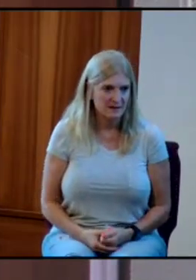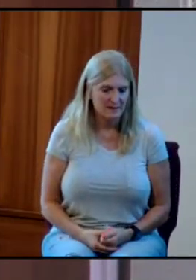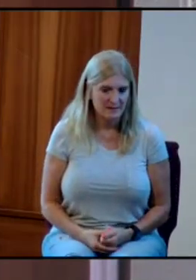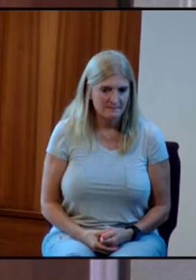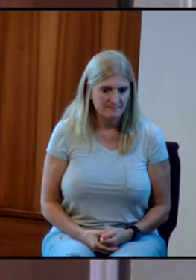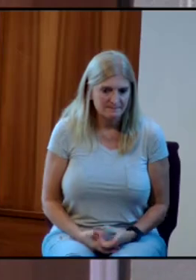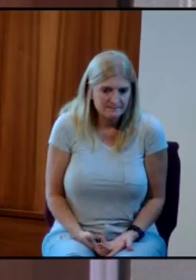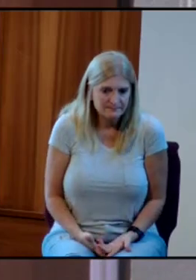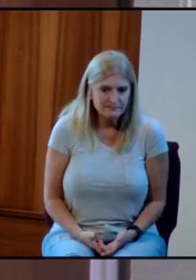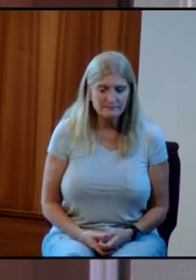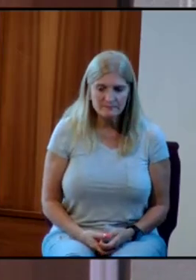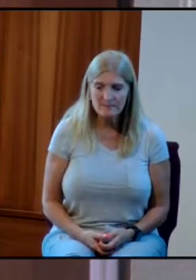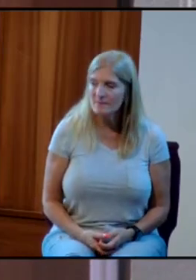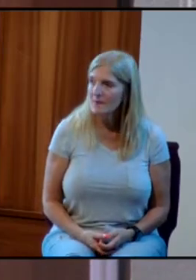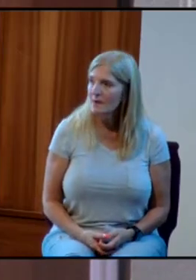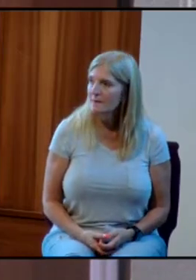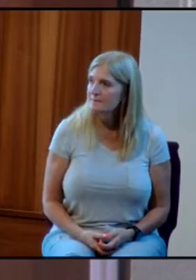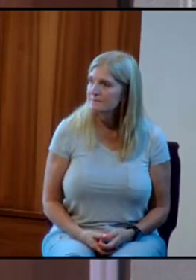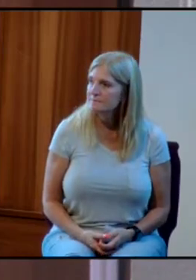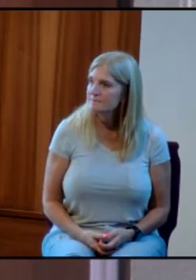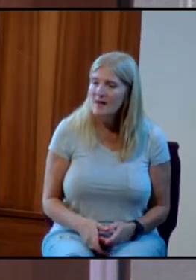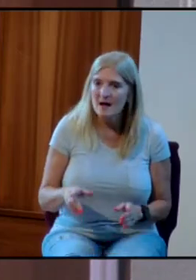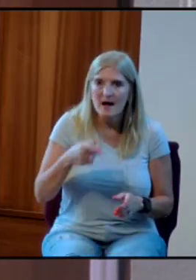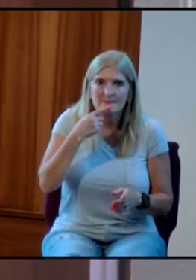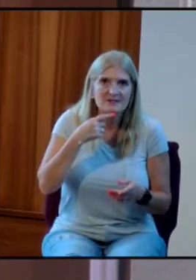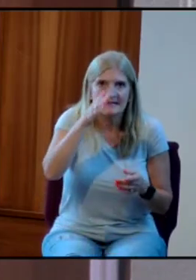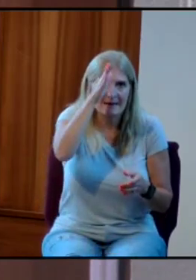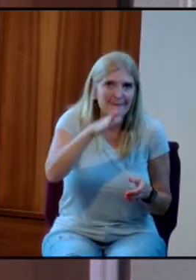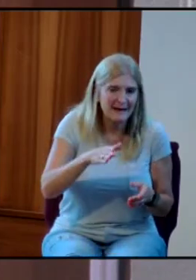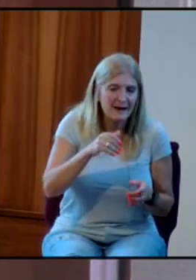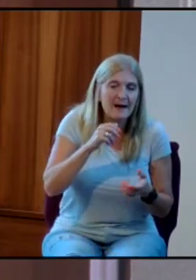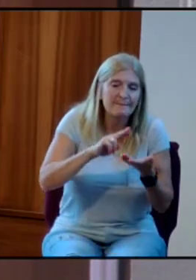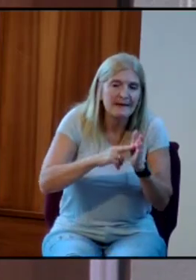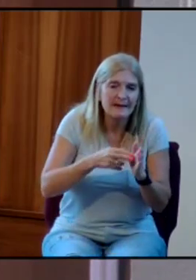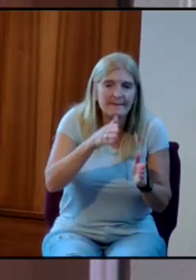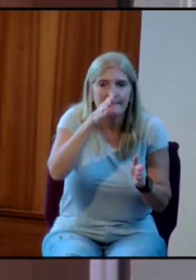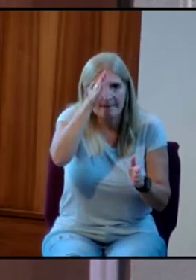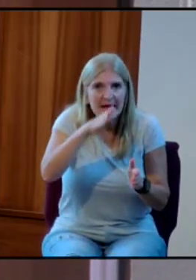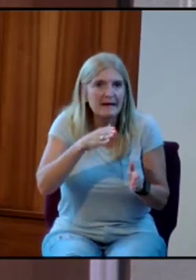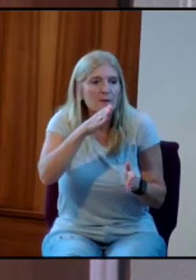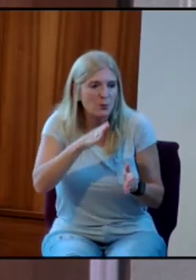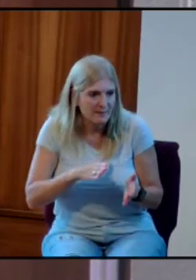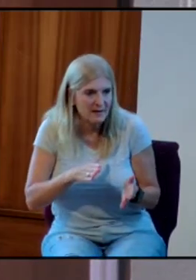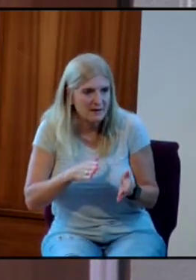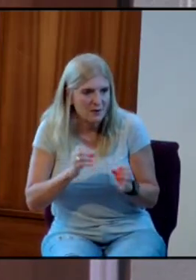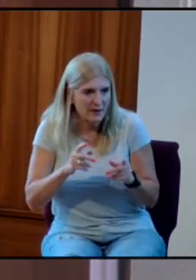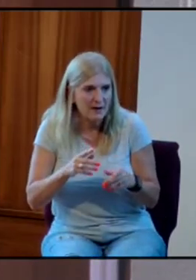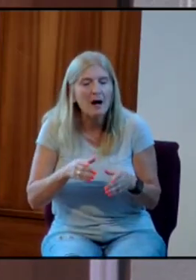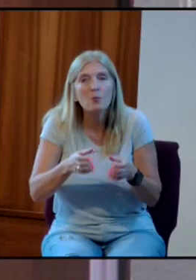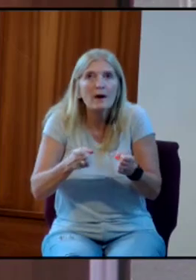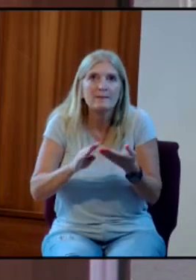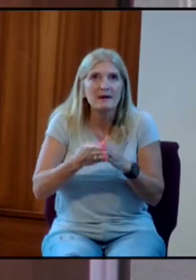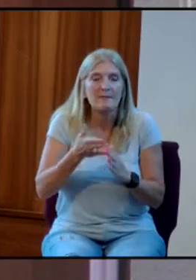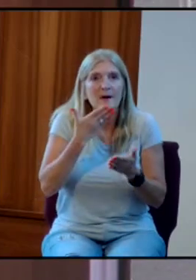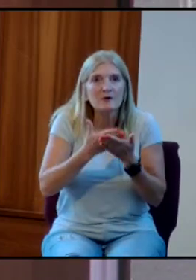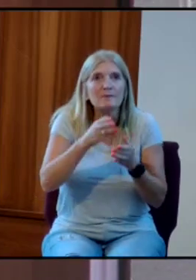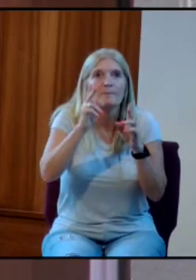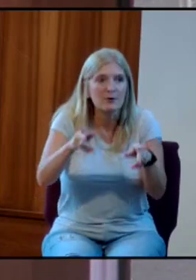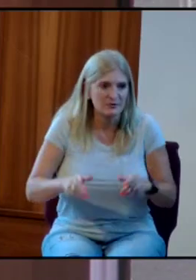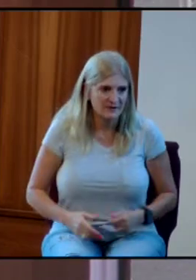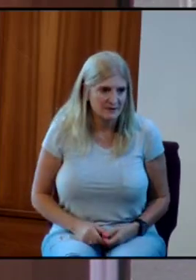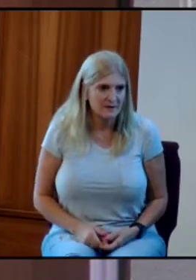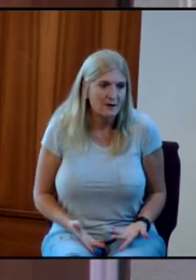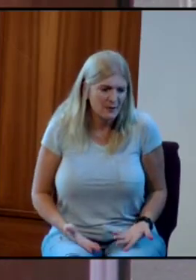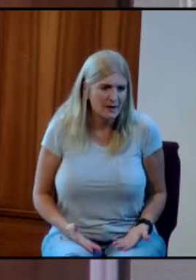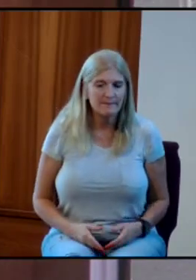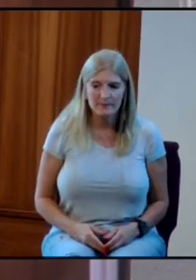using this as humanity. Okay, ladies, I'm sorry. I want to be a good person. What does the Bible say about being